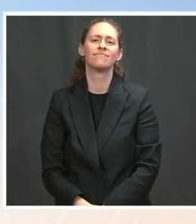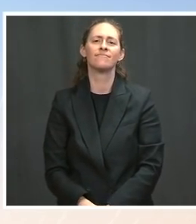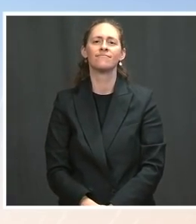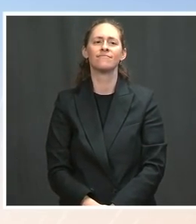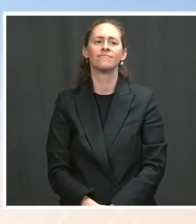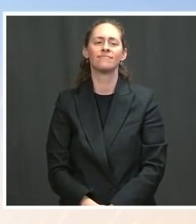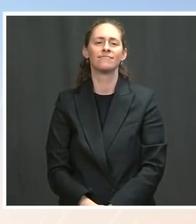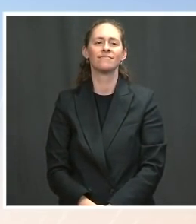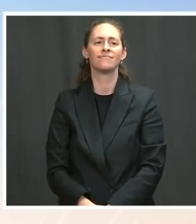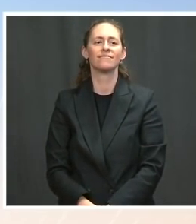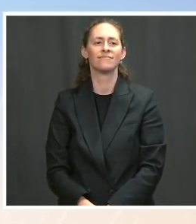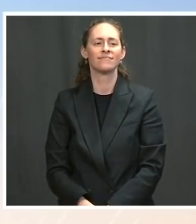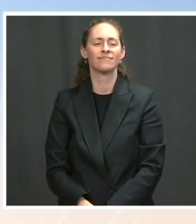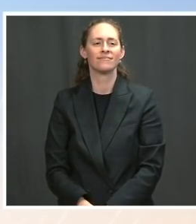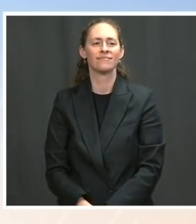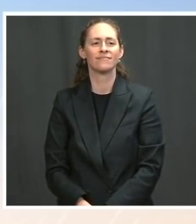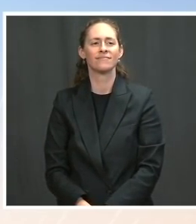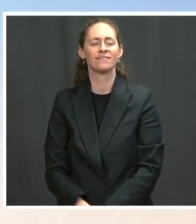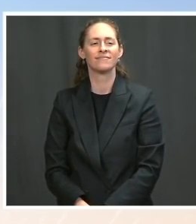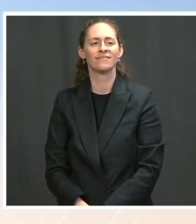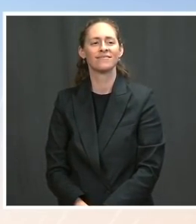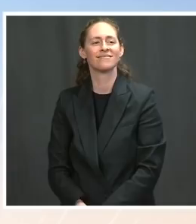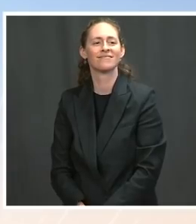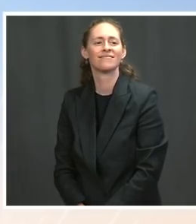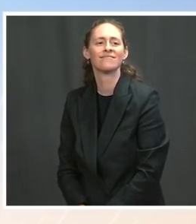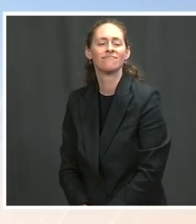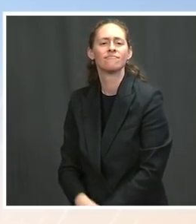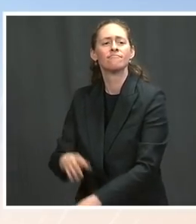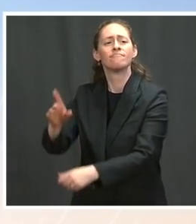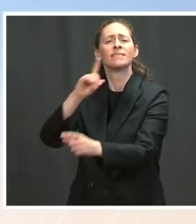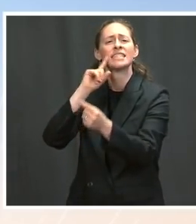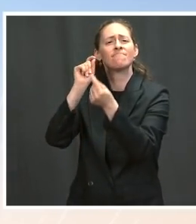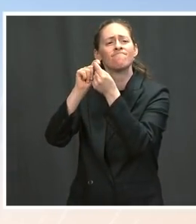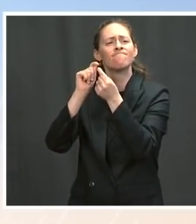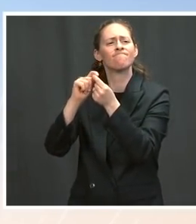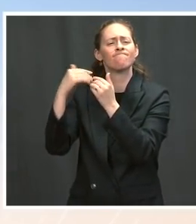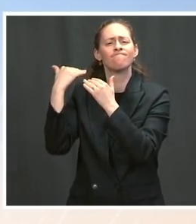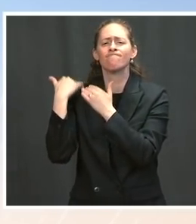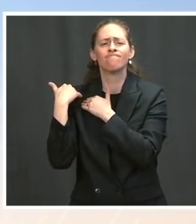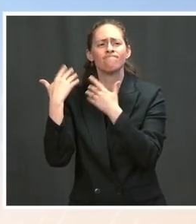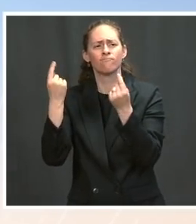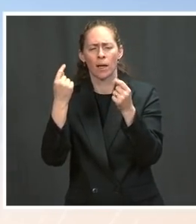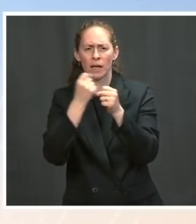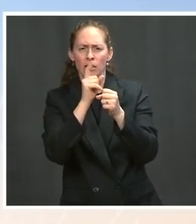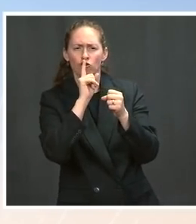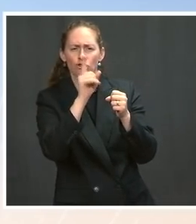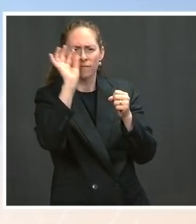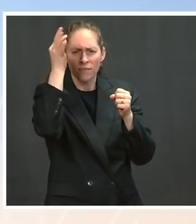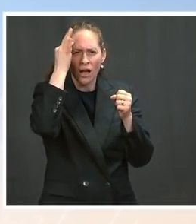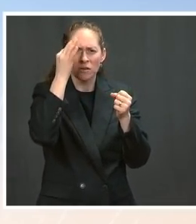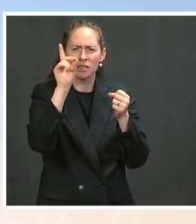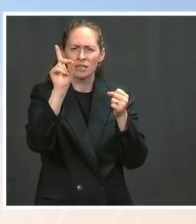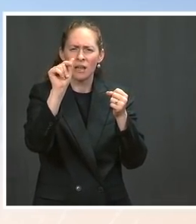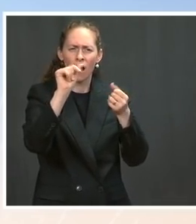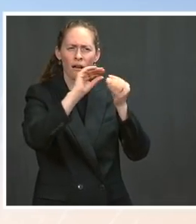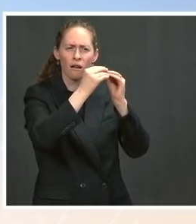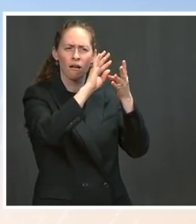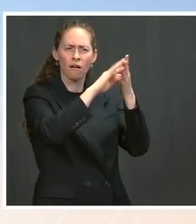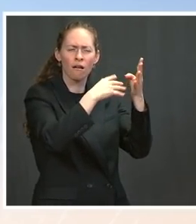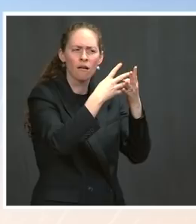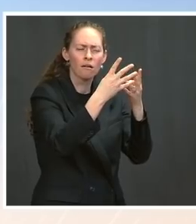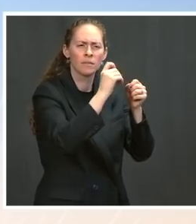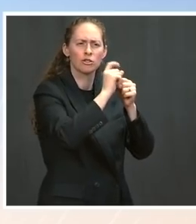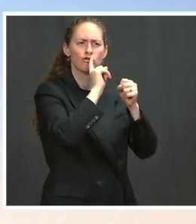overall, with identifying inadequacies in federal data collection. So, from programs to policies and infrastructure